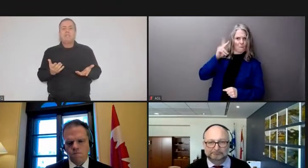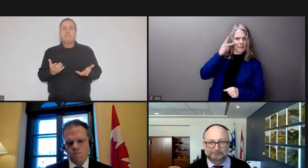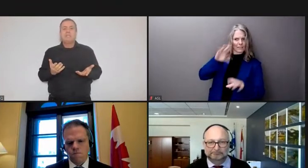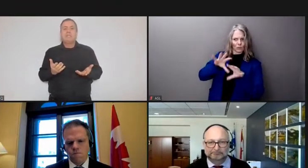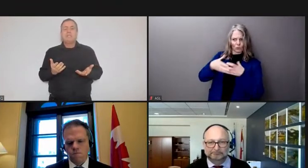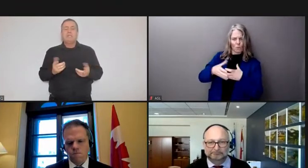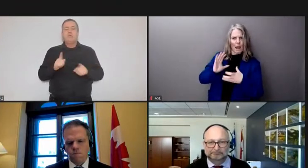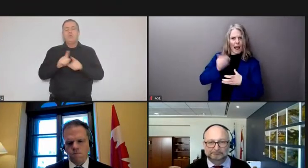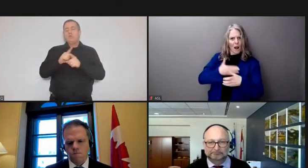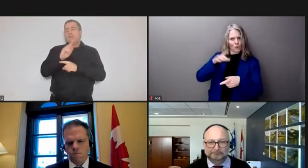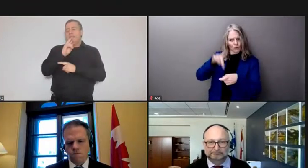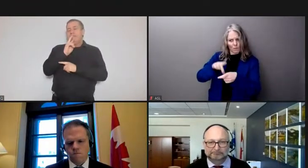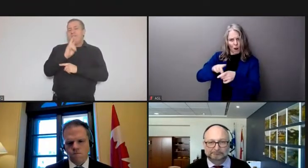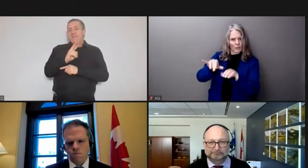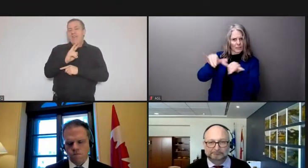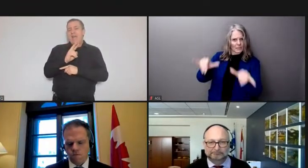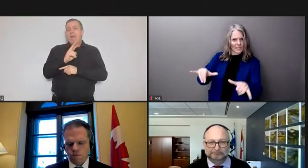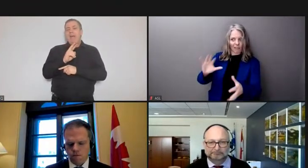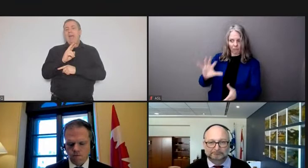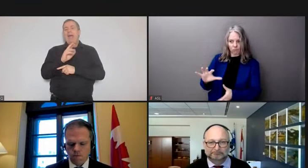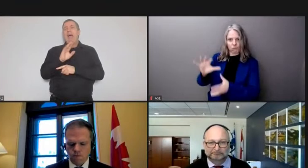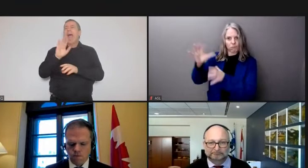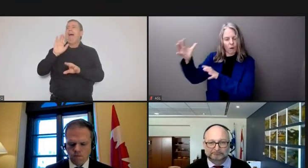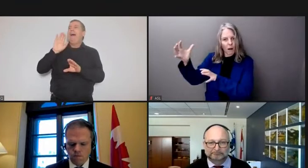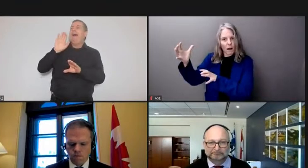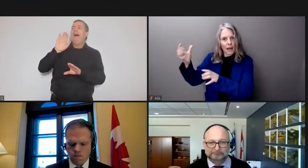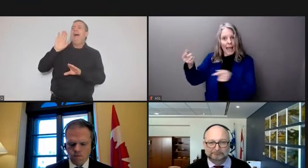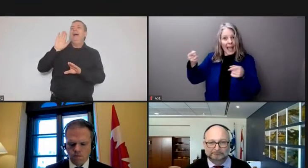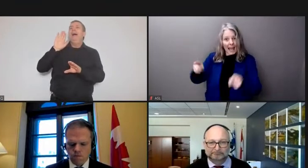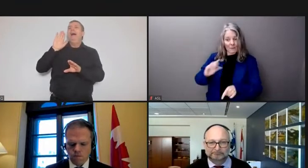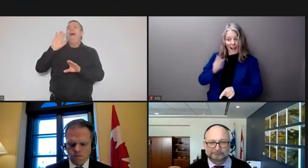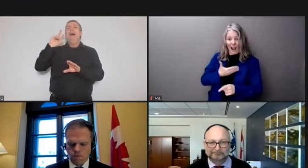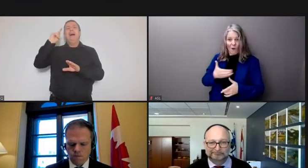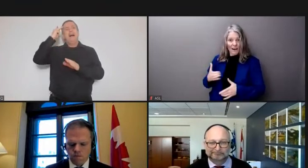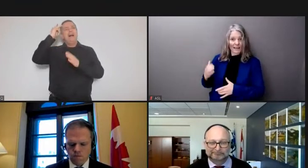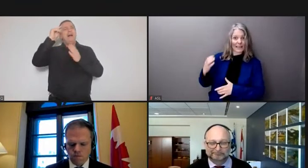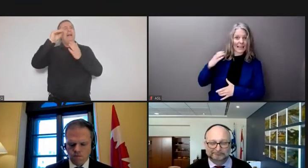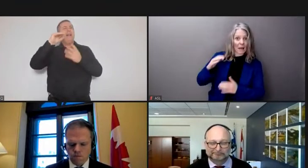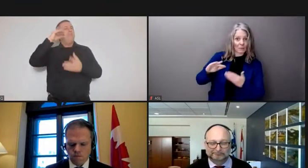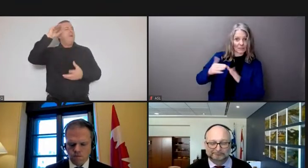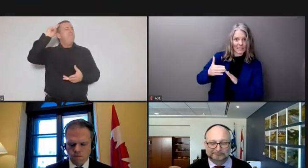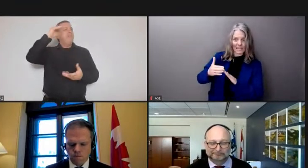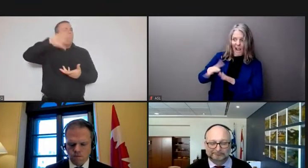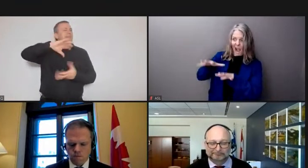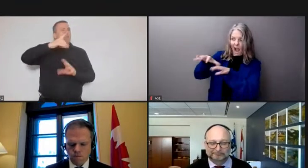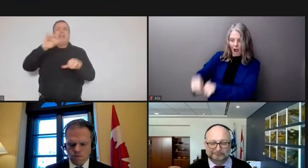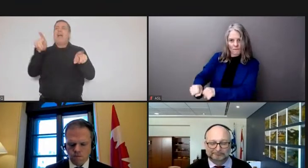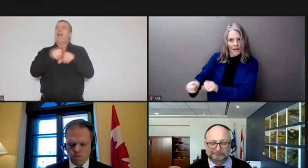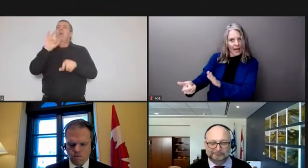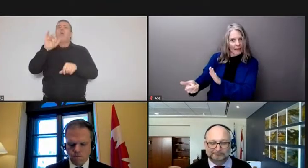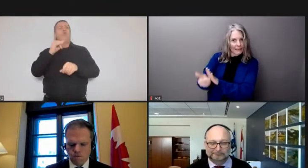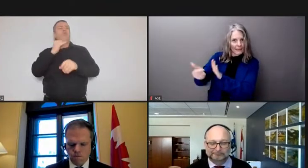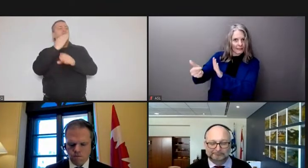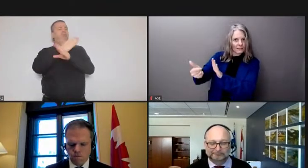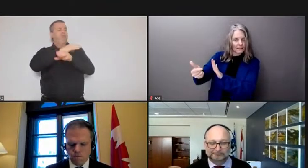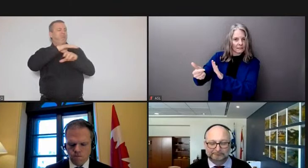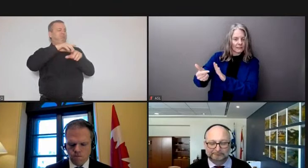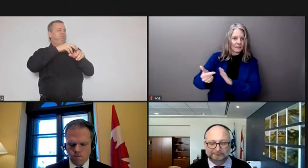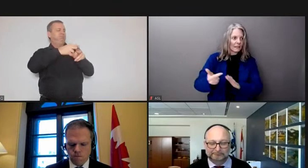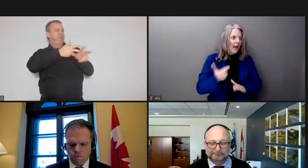by an illegal occupation of our capital by blockades of our essential trade corridors